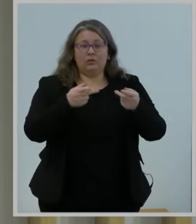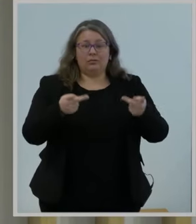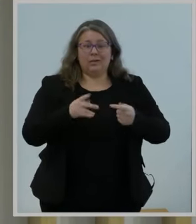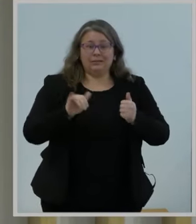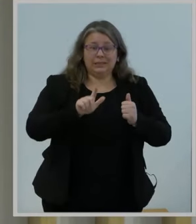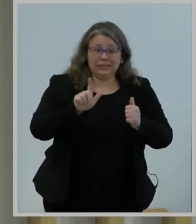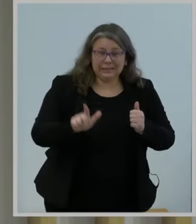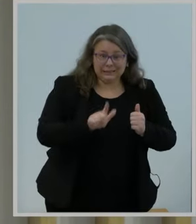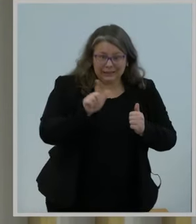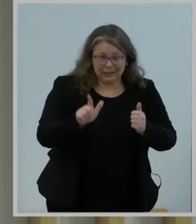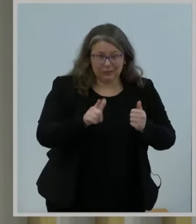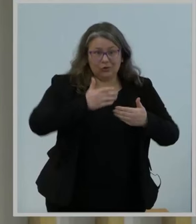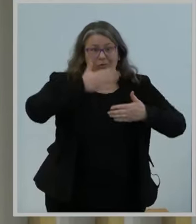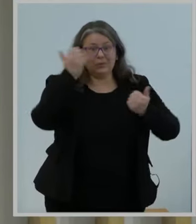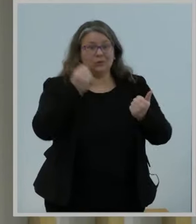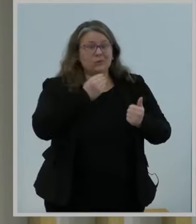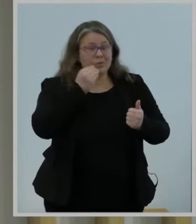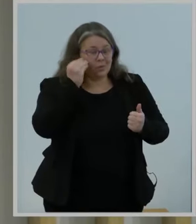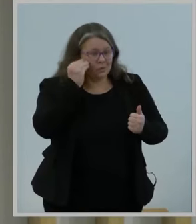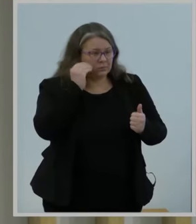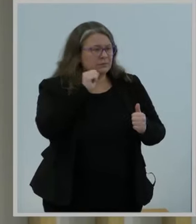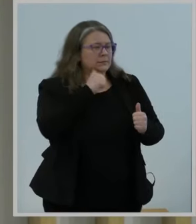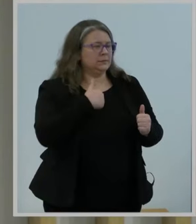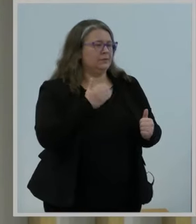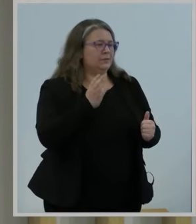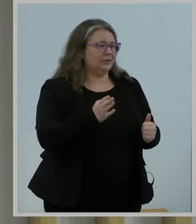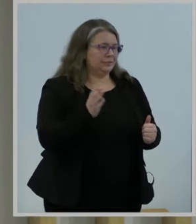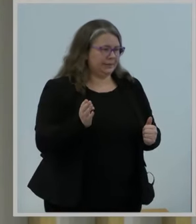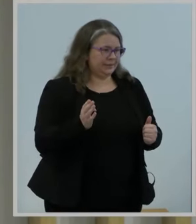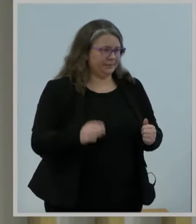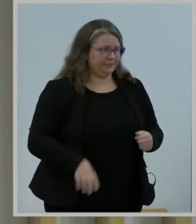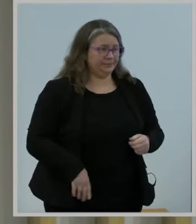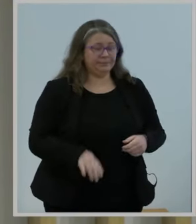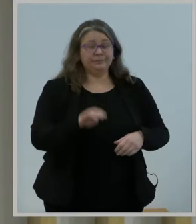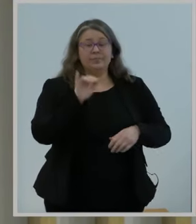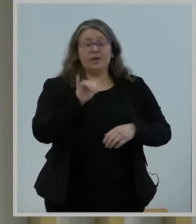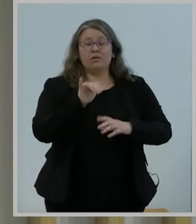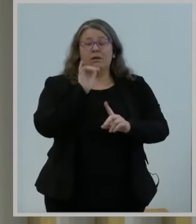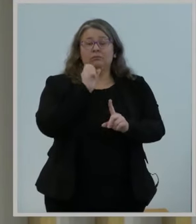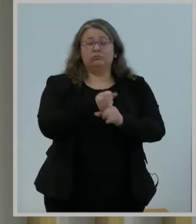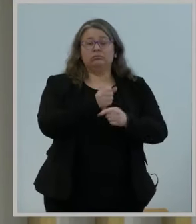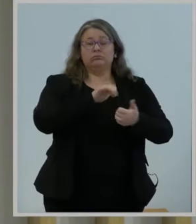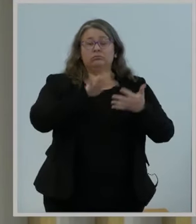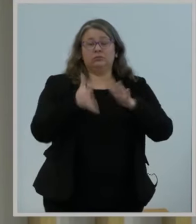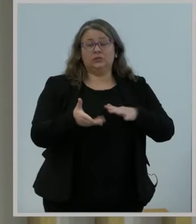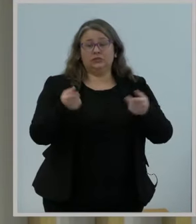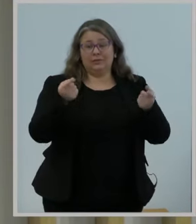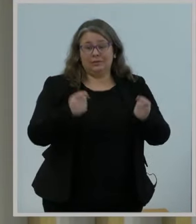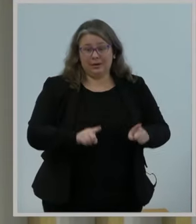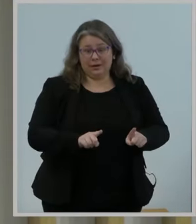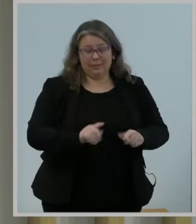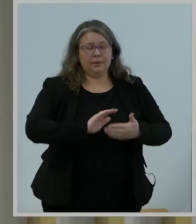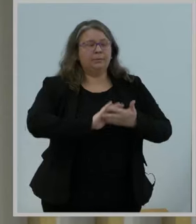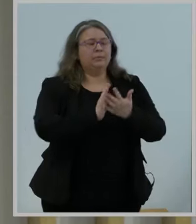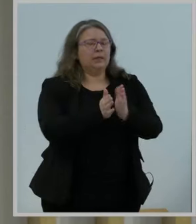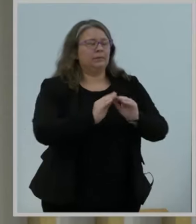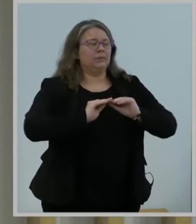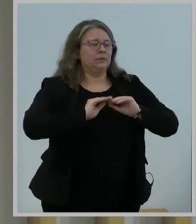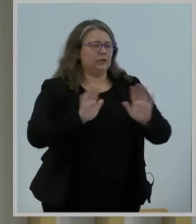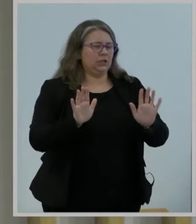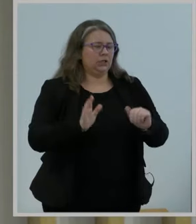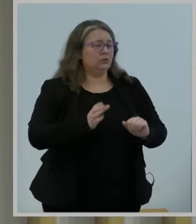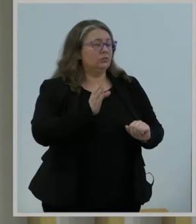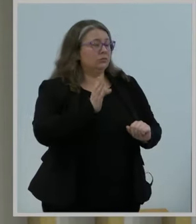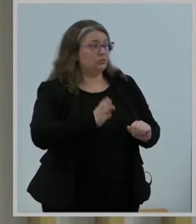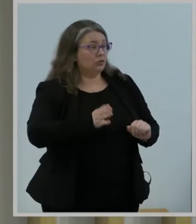That moment made it crystal clear that broadband is no longer nice to have, it's need to have